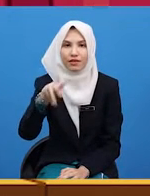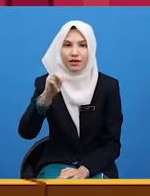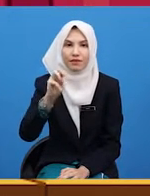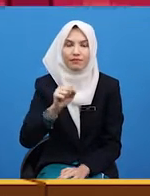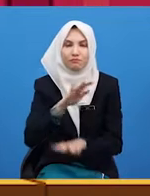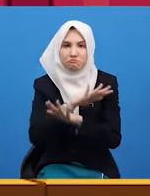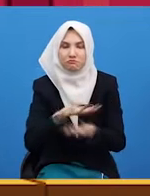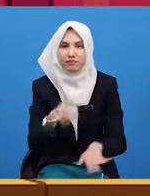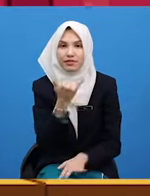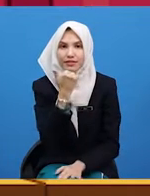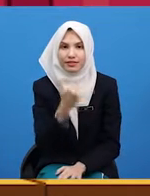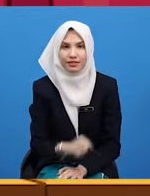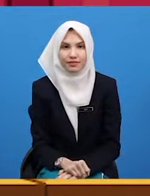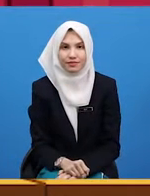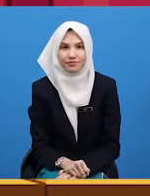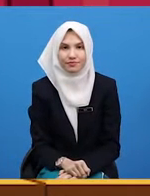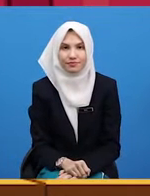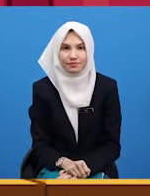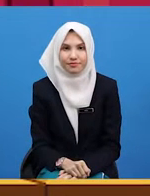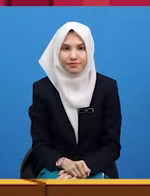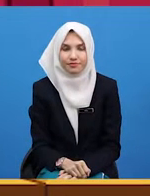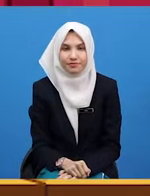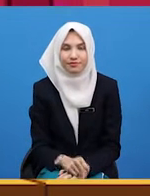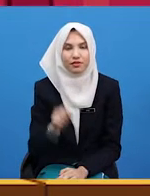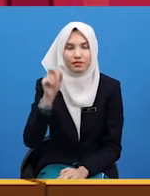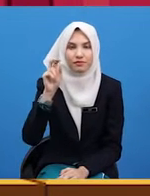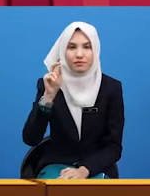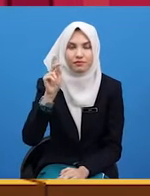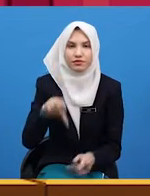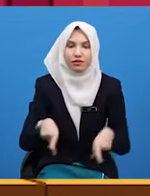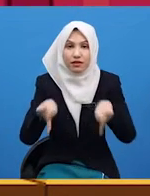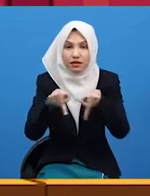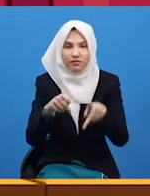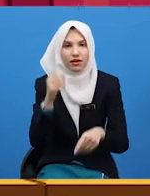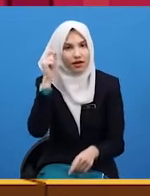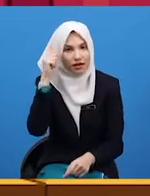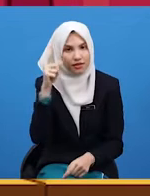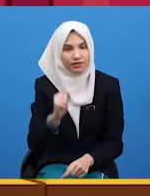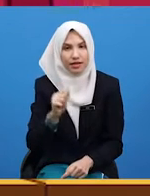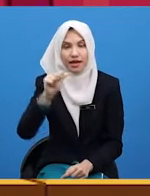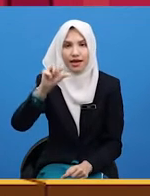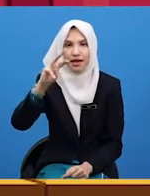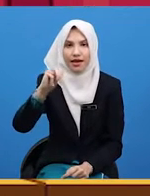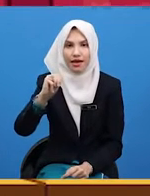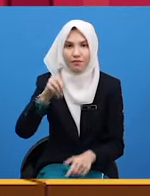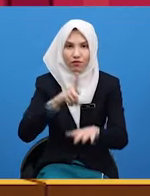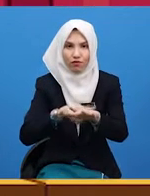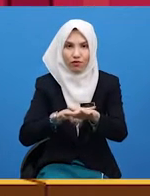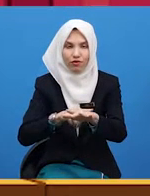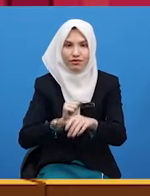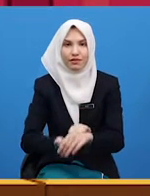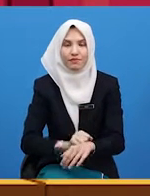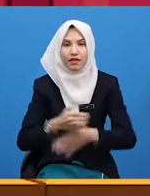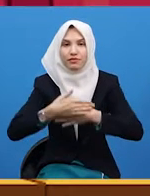It's incorrect. You just need to understand that AM four times